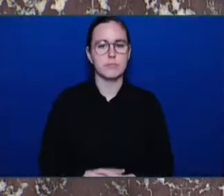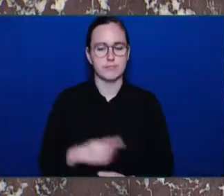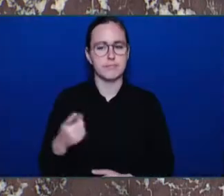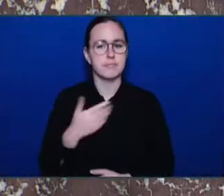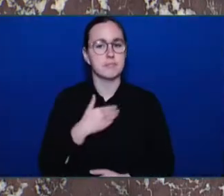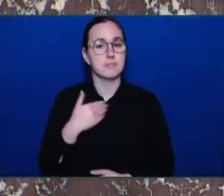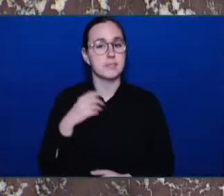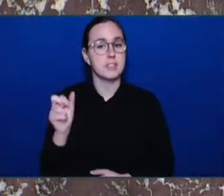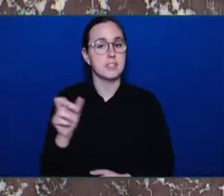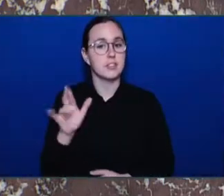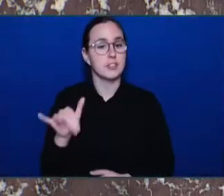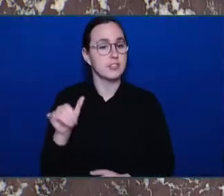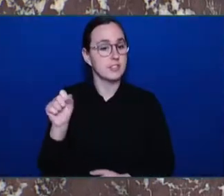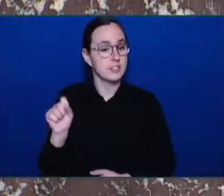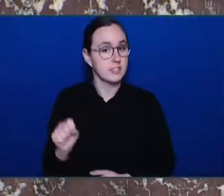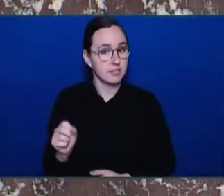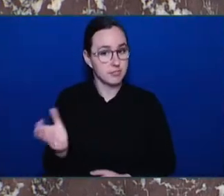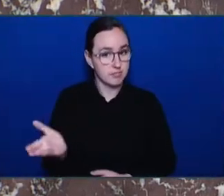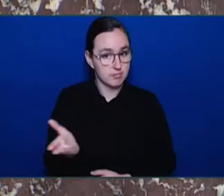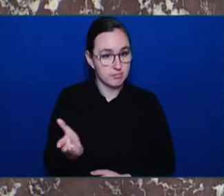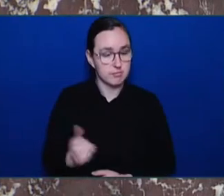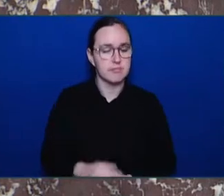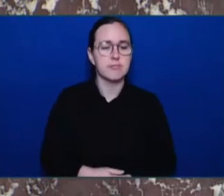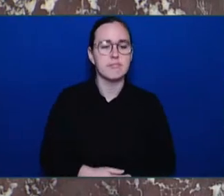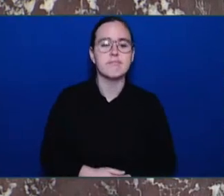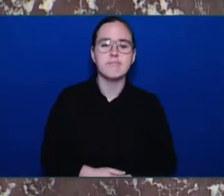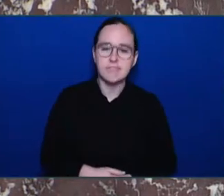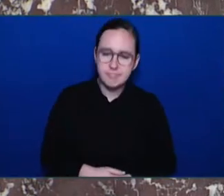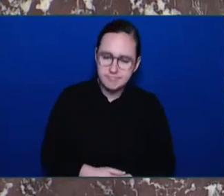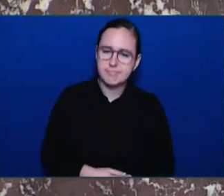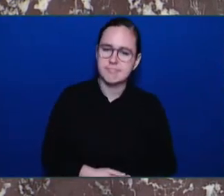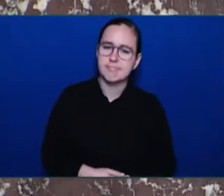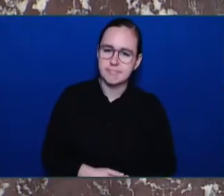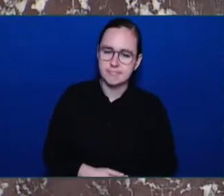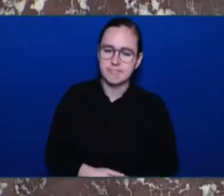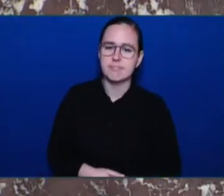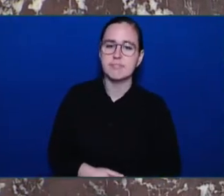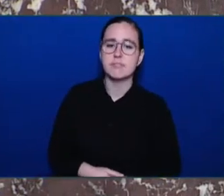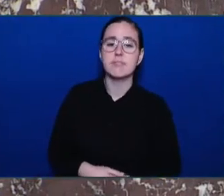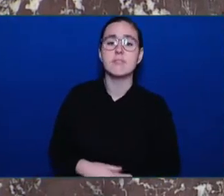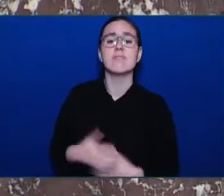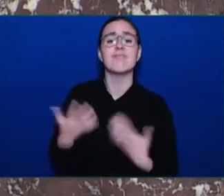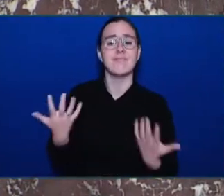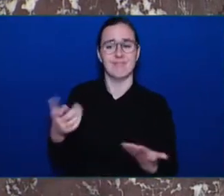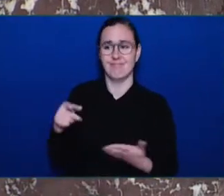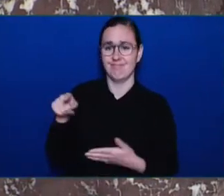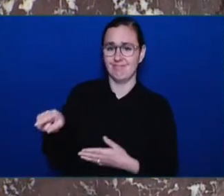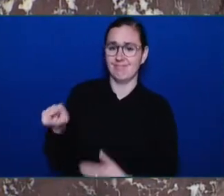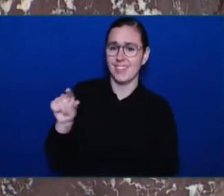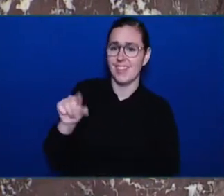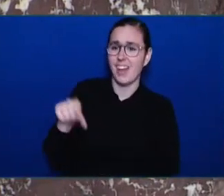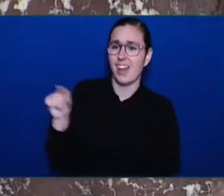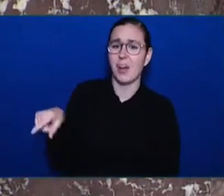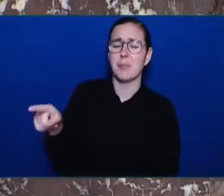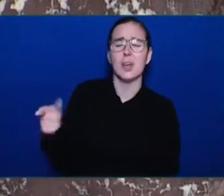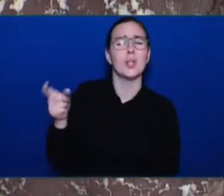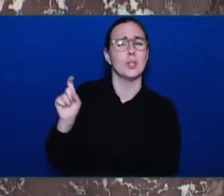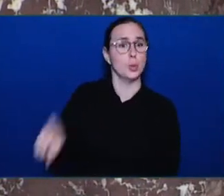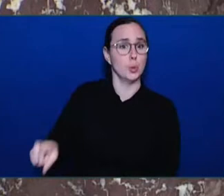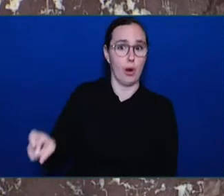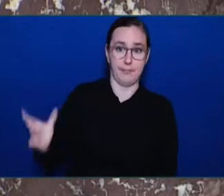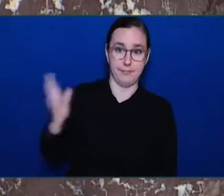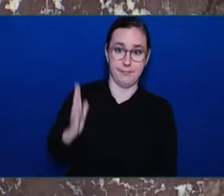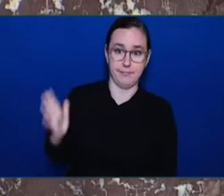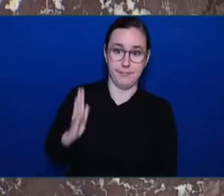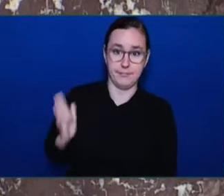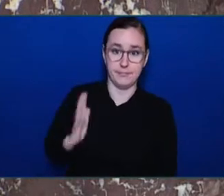to take action. In fact, they heard from the BC Urban Mayor's Caucus more than half a year ago about the issue of prolific offenders.